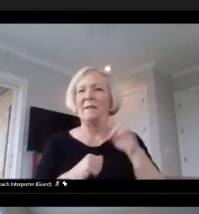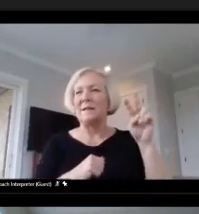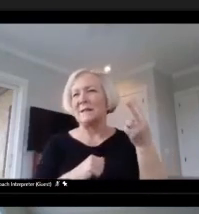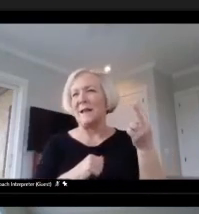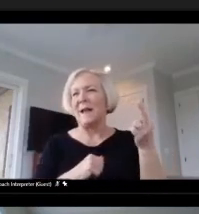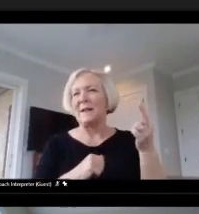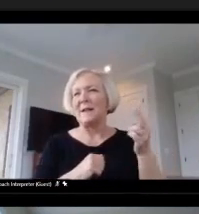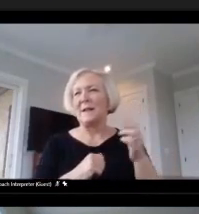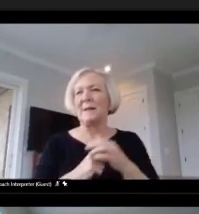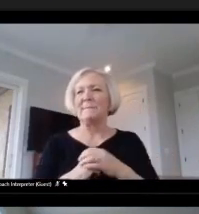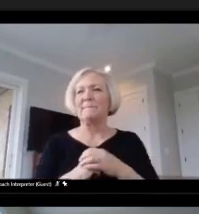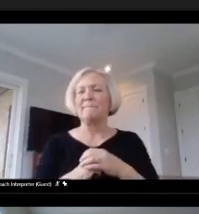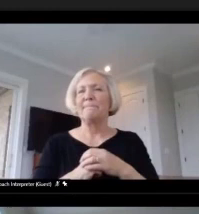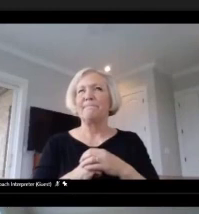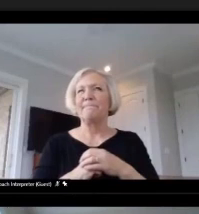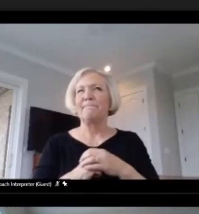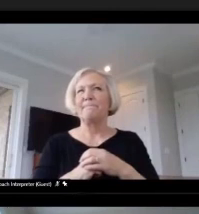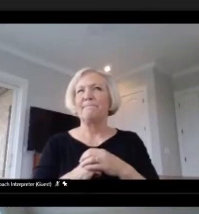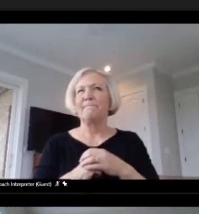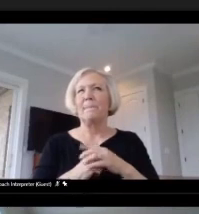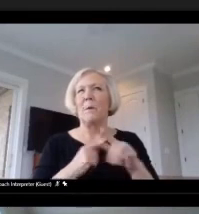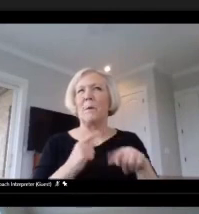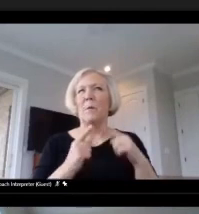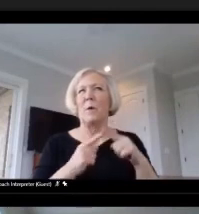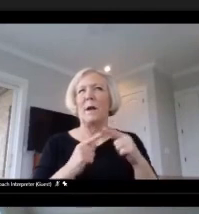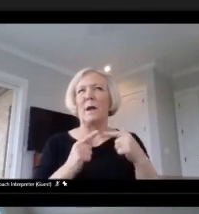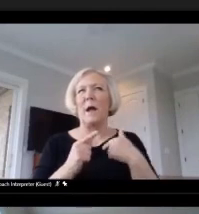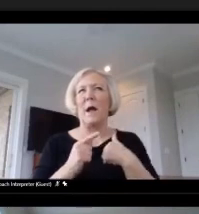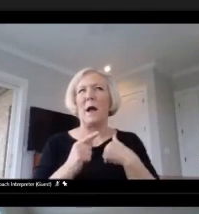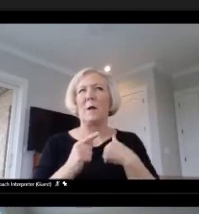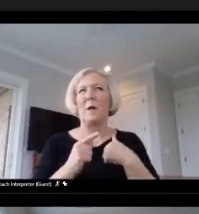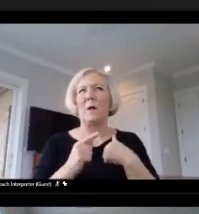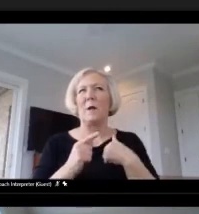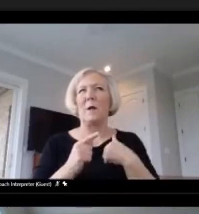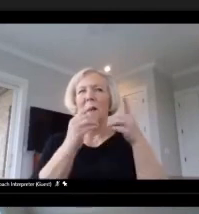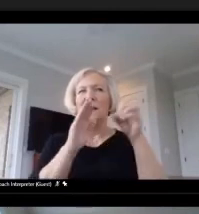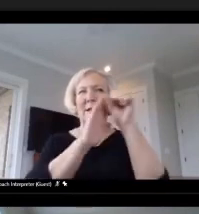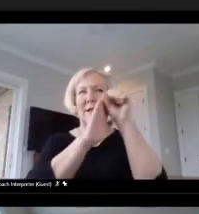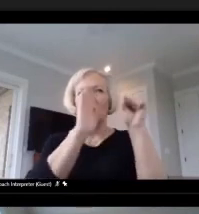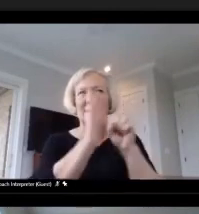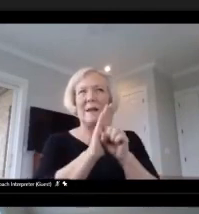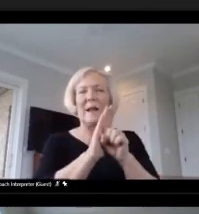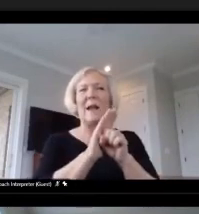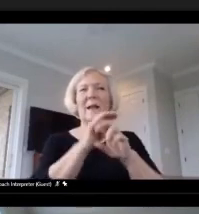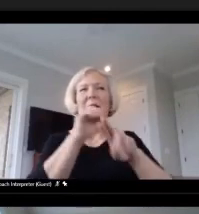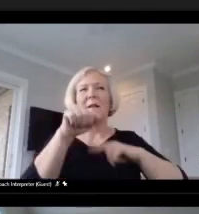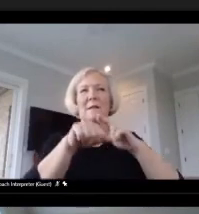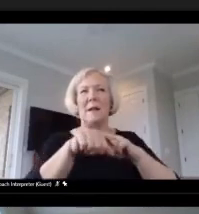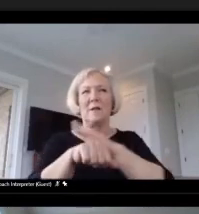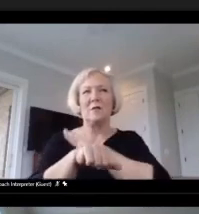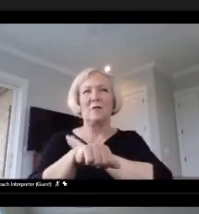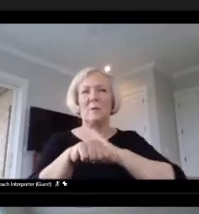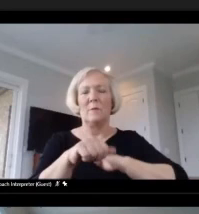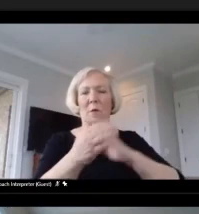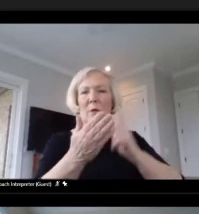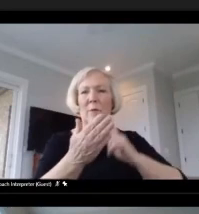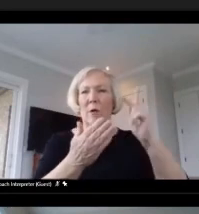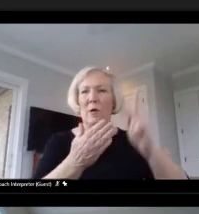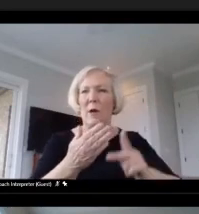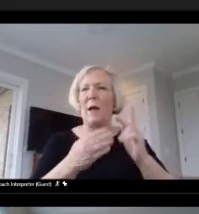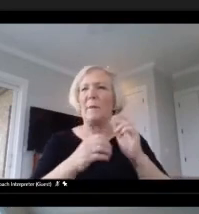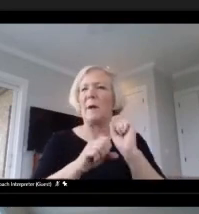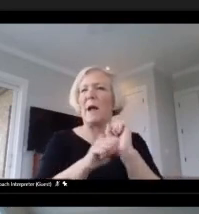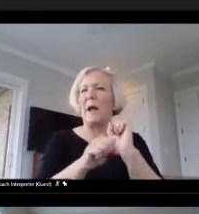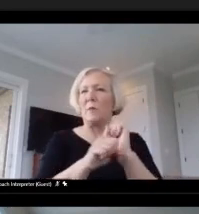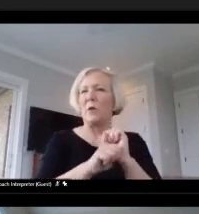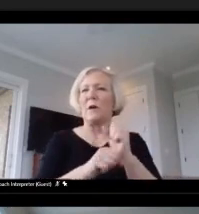I was directing the state National Board program and I worked myself out of a